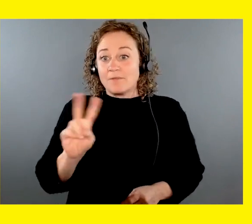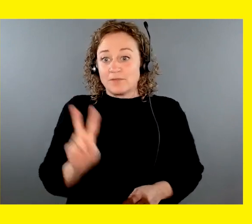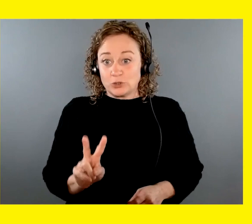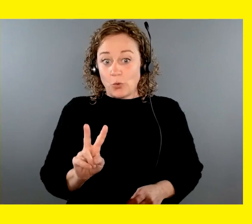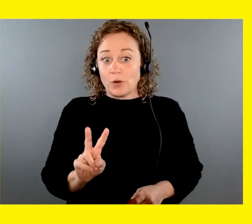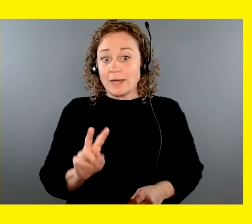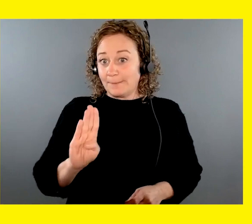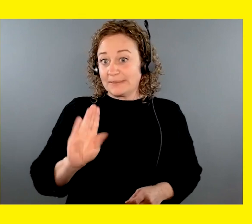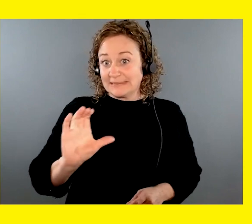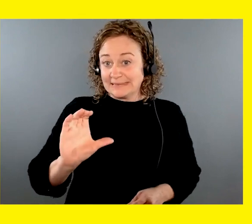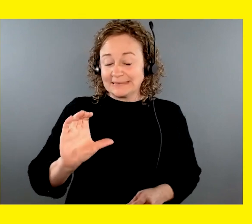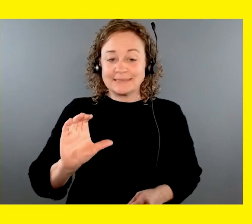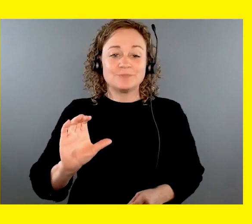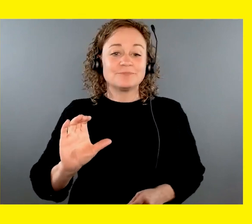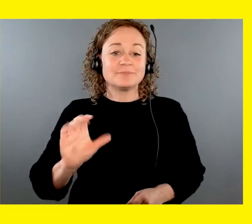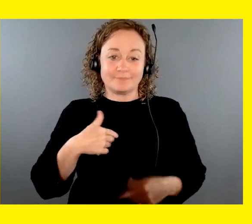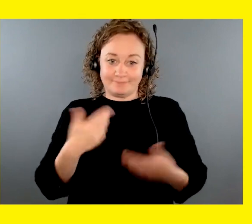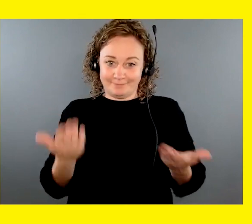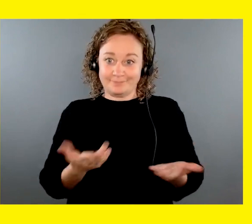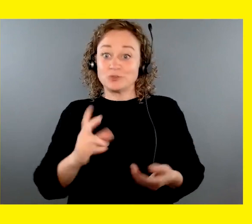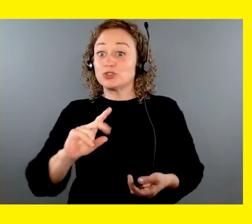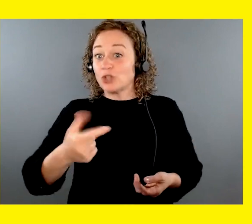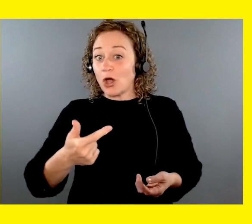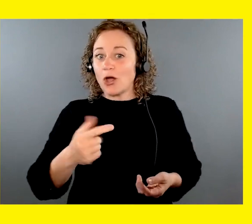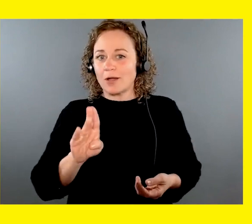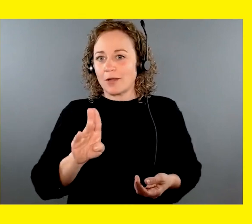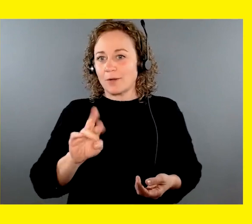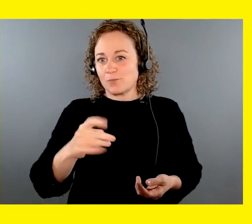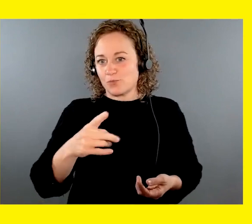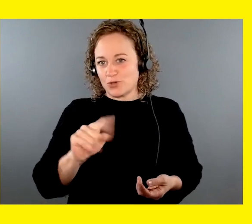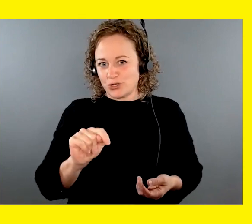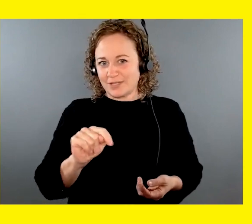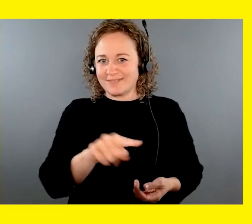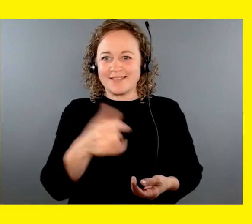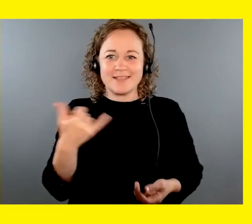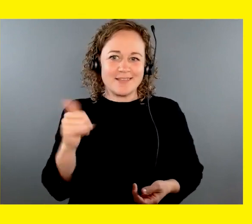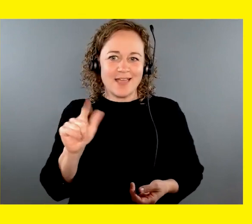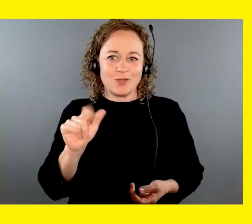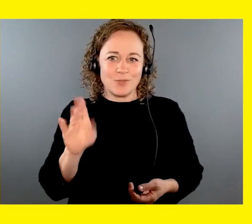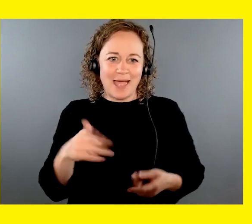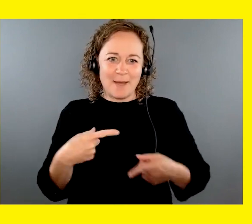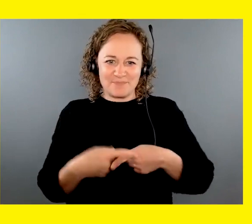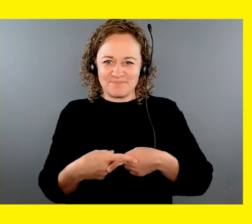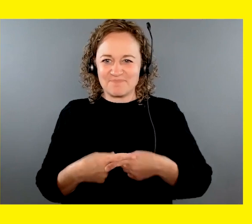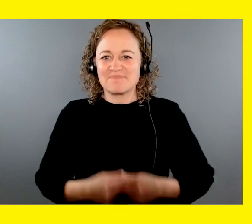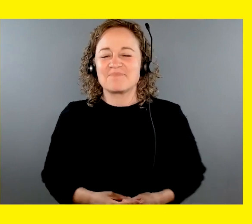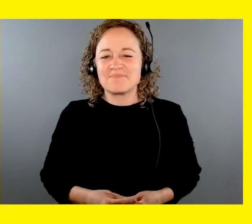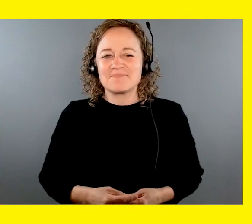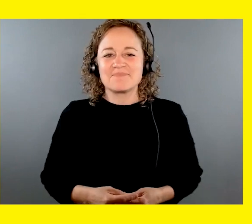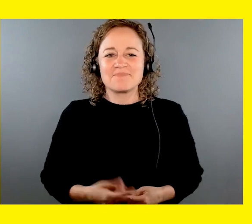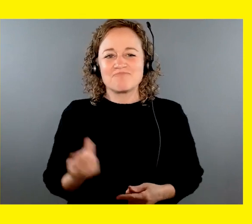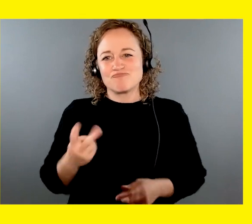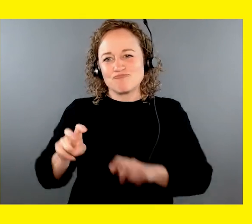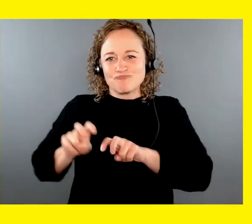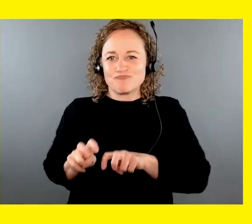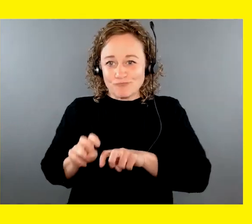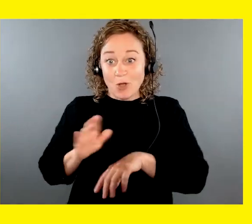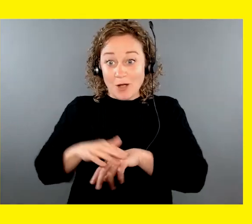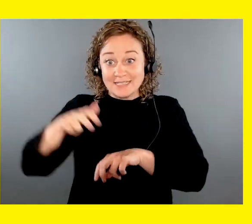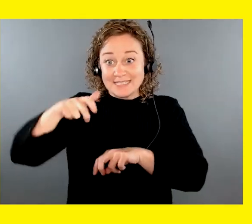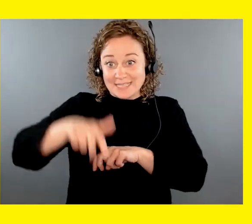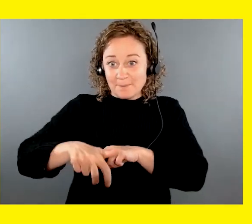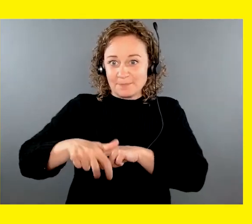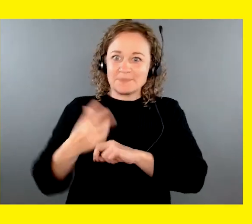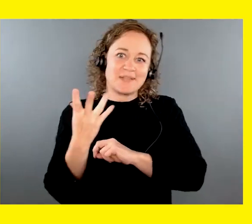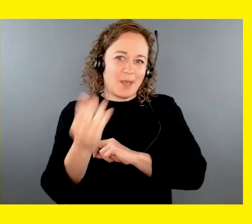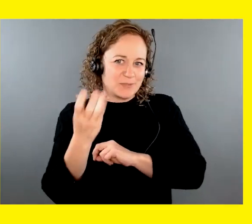Columbia. And I'm here with my guide dog, Bridget. She's a yellow lab cross. And we're just sitting on the steps outside.